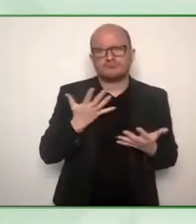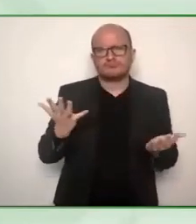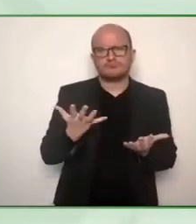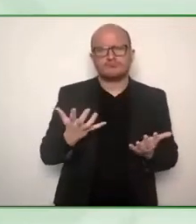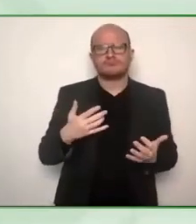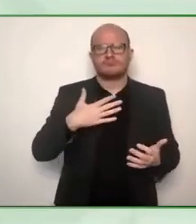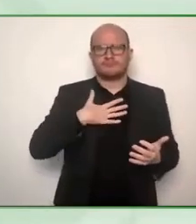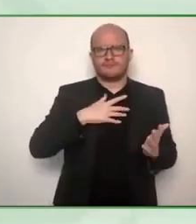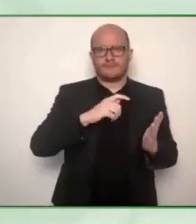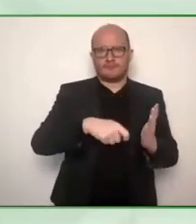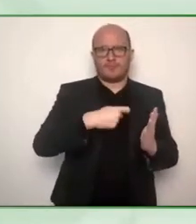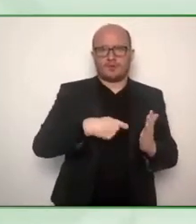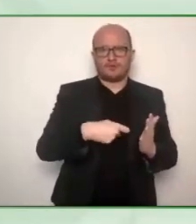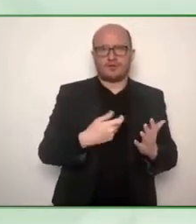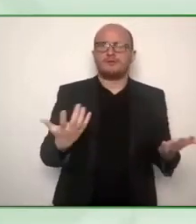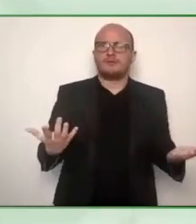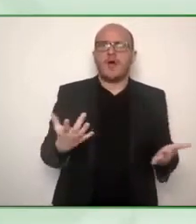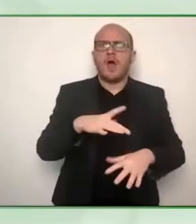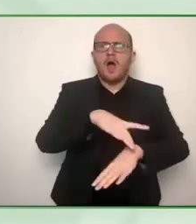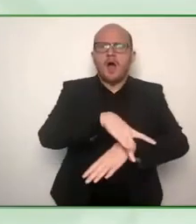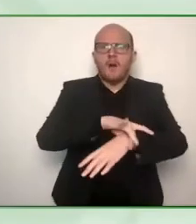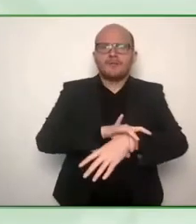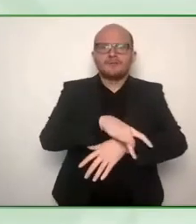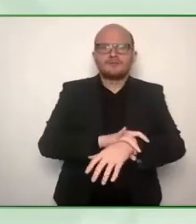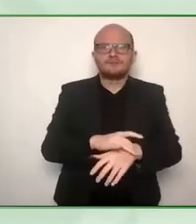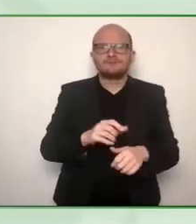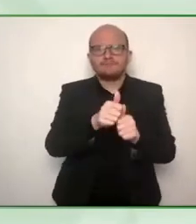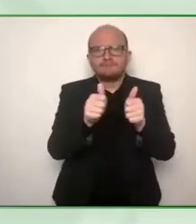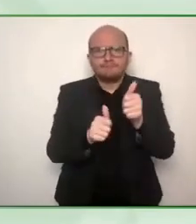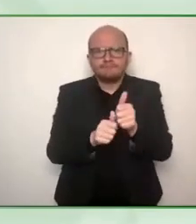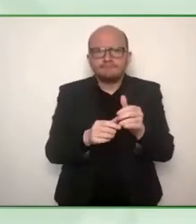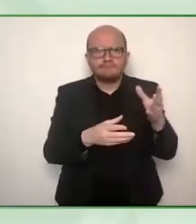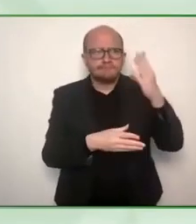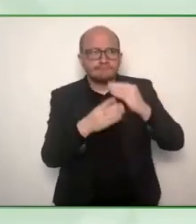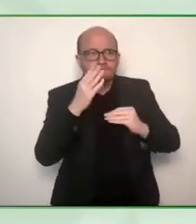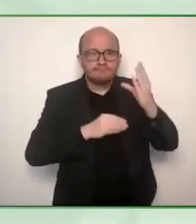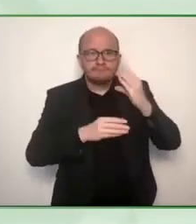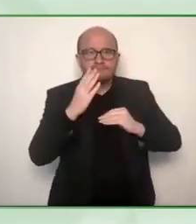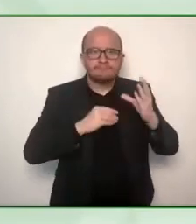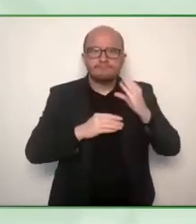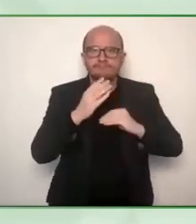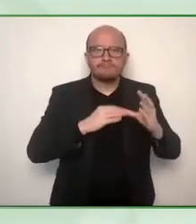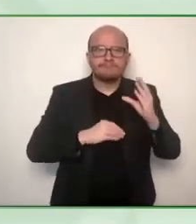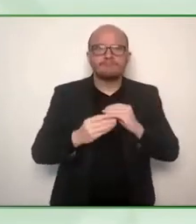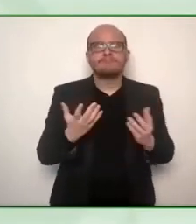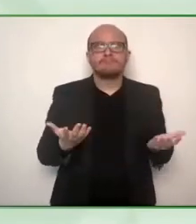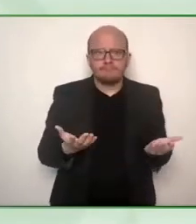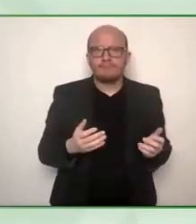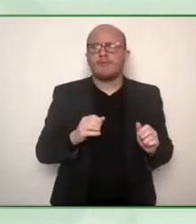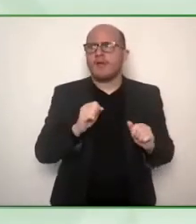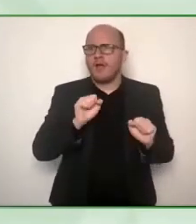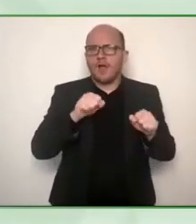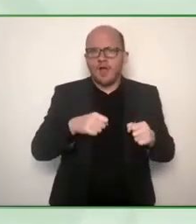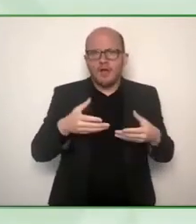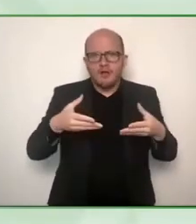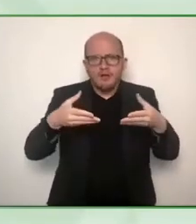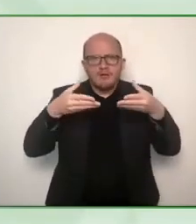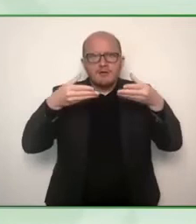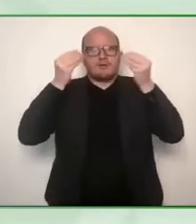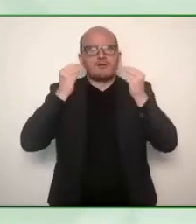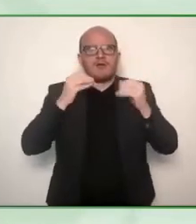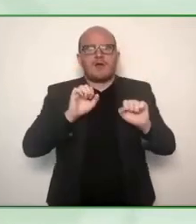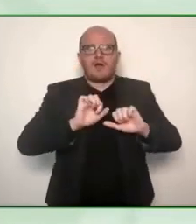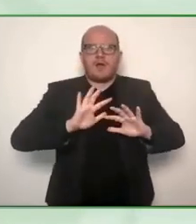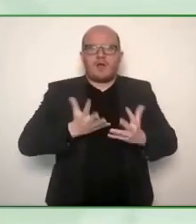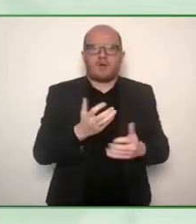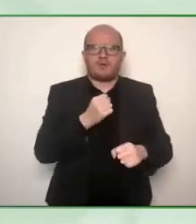generation people who got to go to an inclusive school people who have high expectations for themselves they're going to